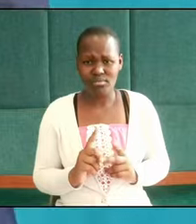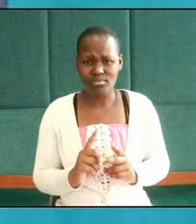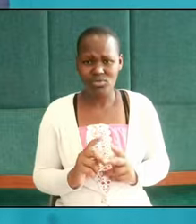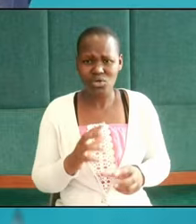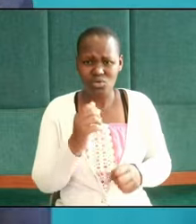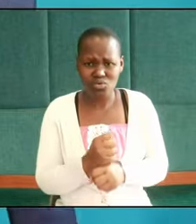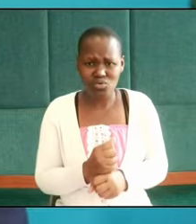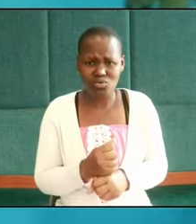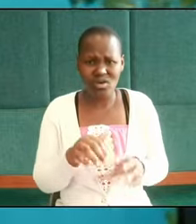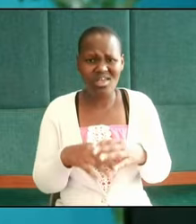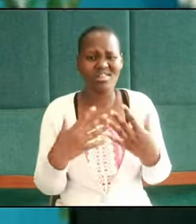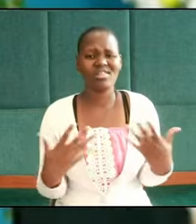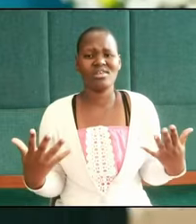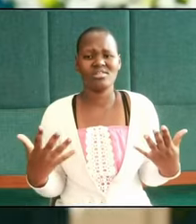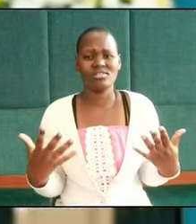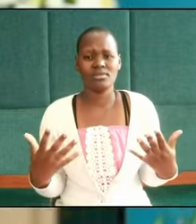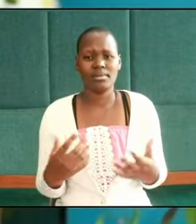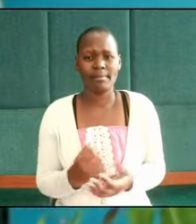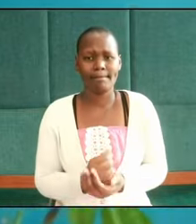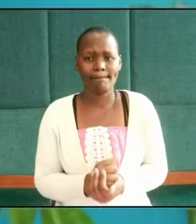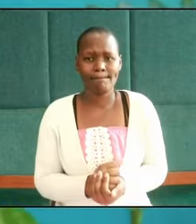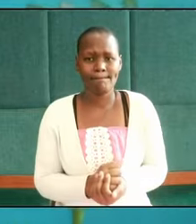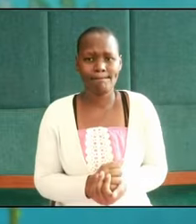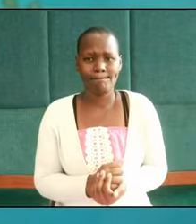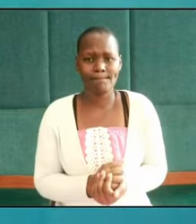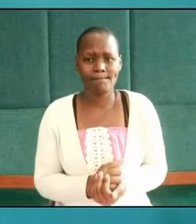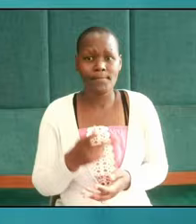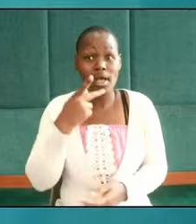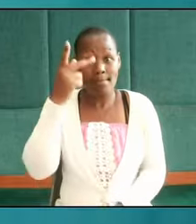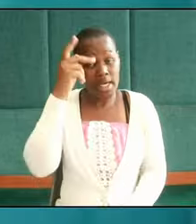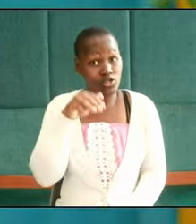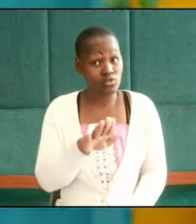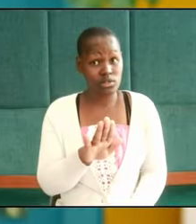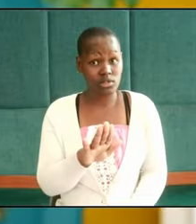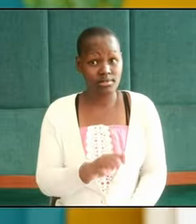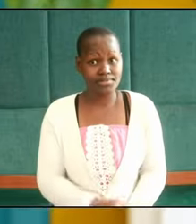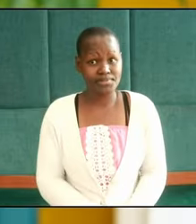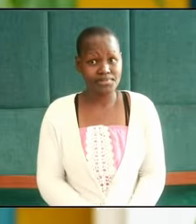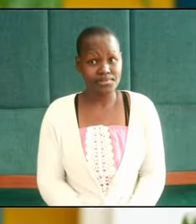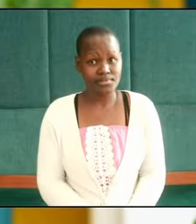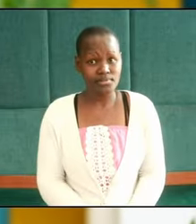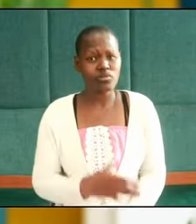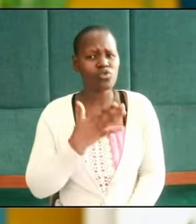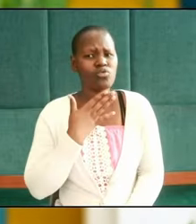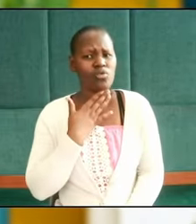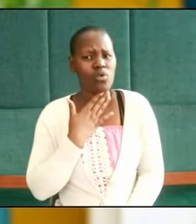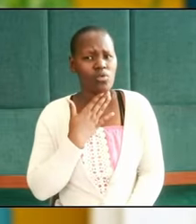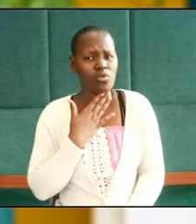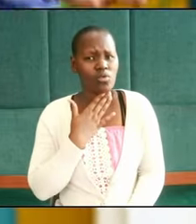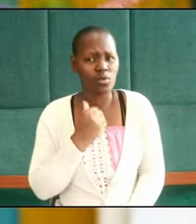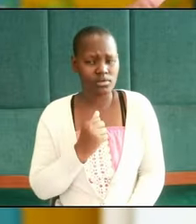indulging in these things your parents worked hard